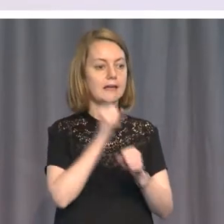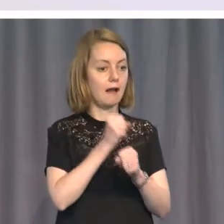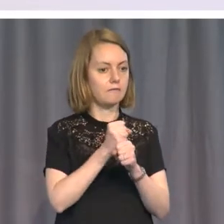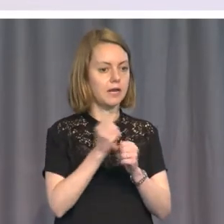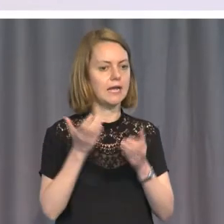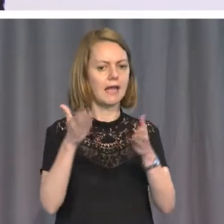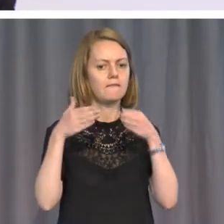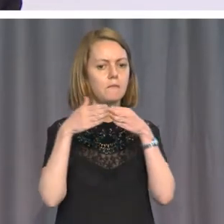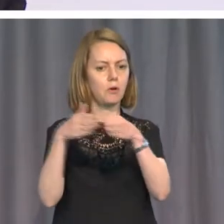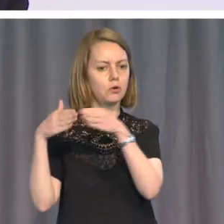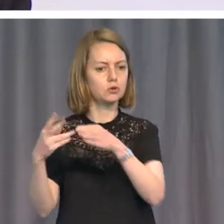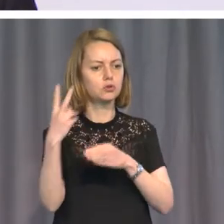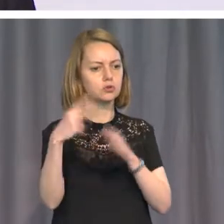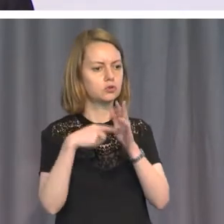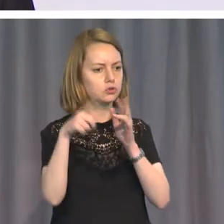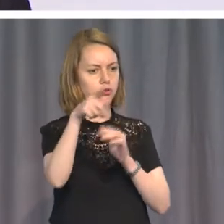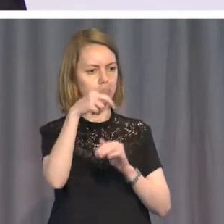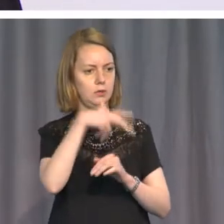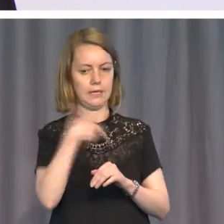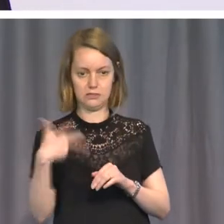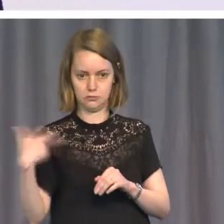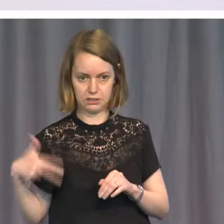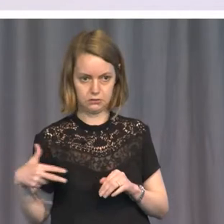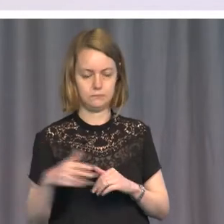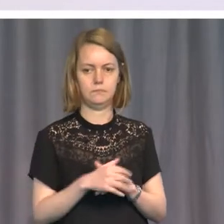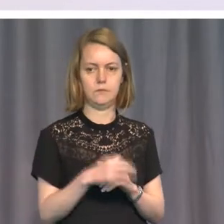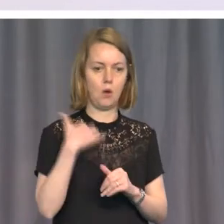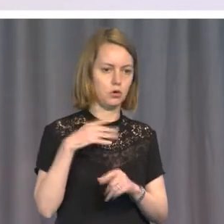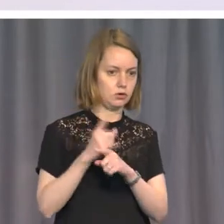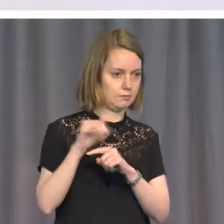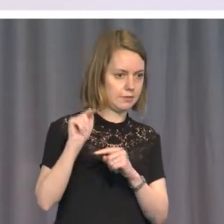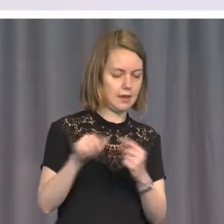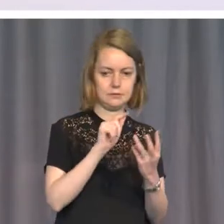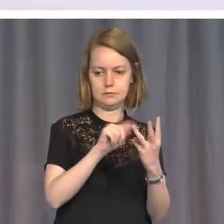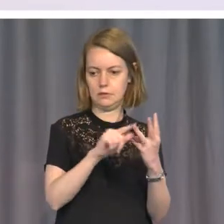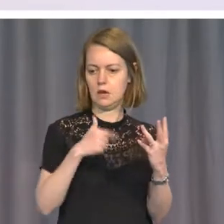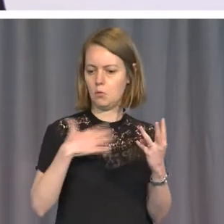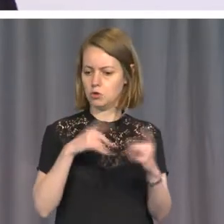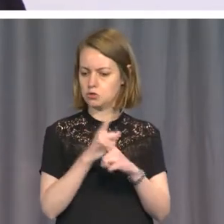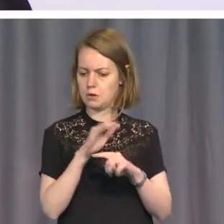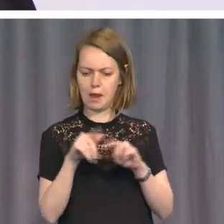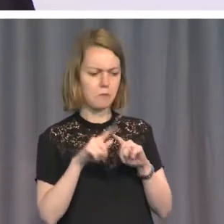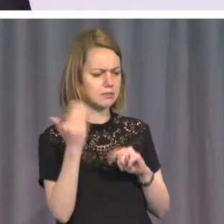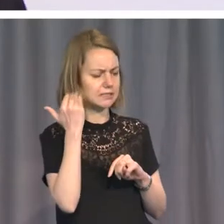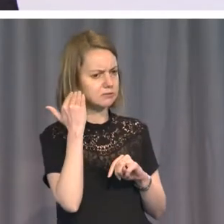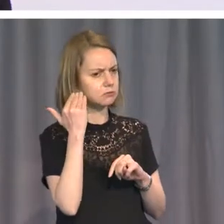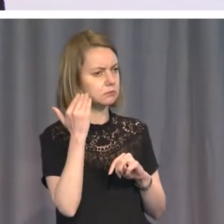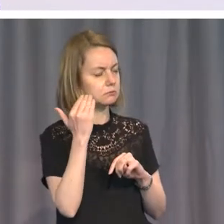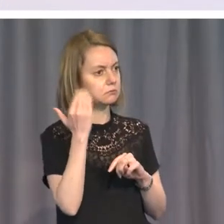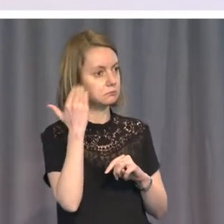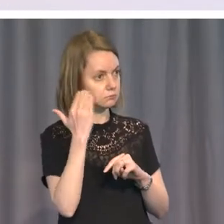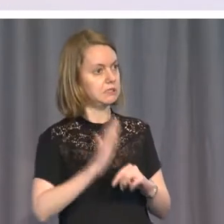rights violators. And I want to outline the latest and I think interesting and optimistic